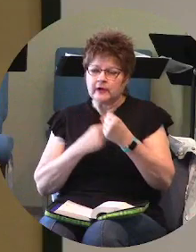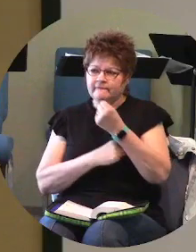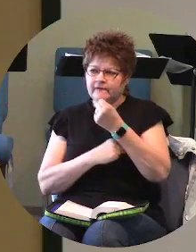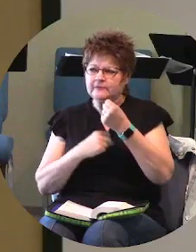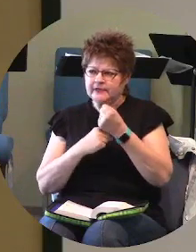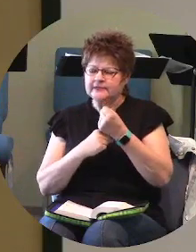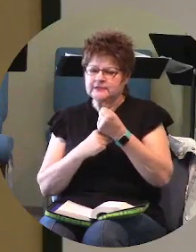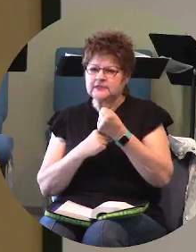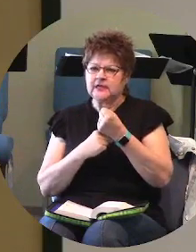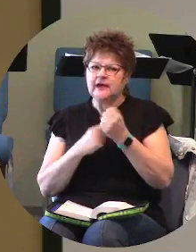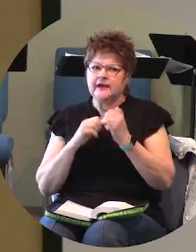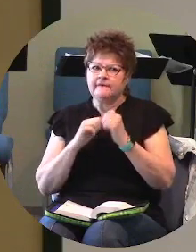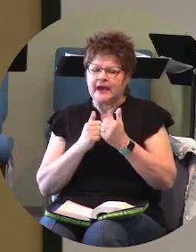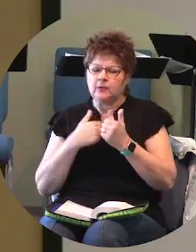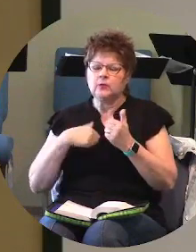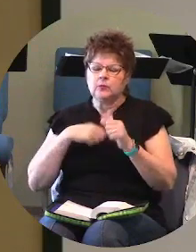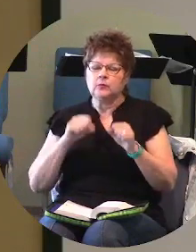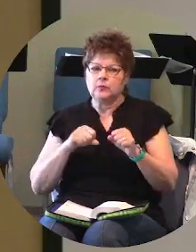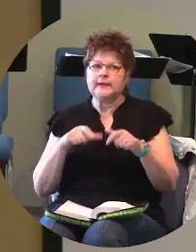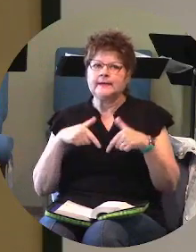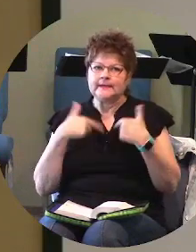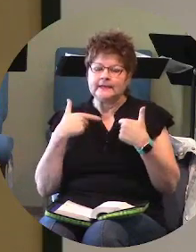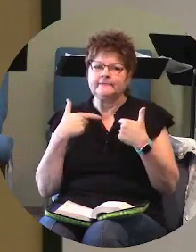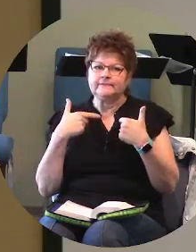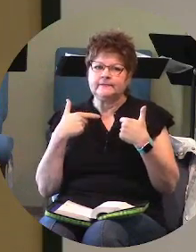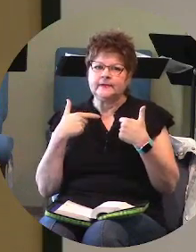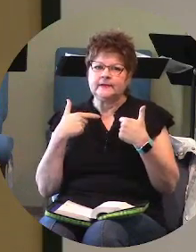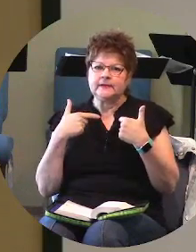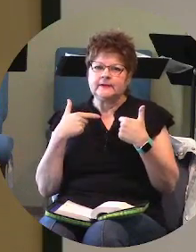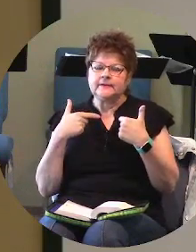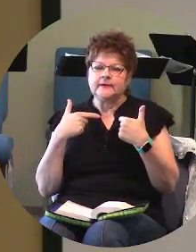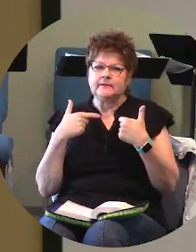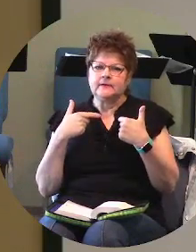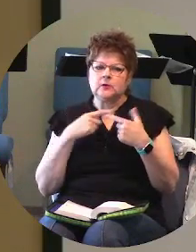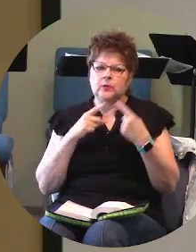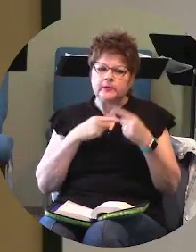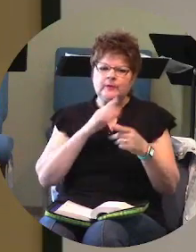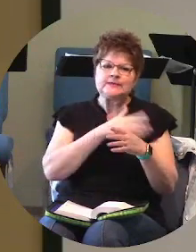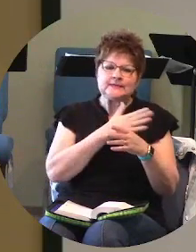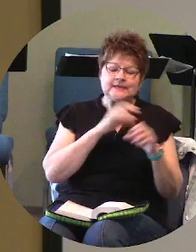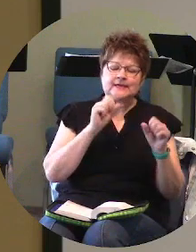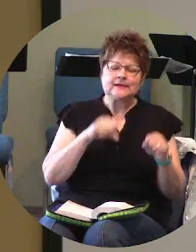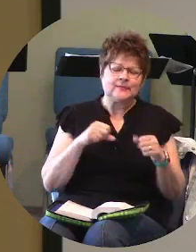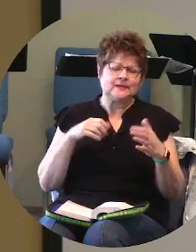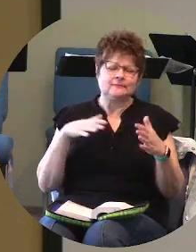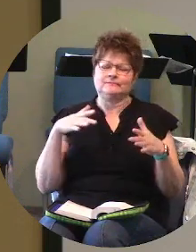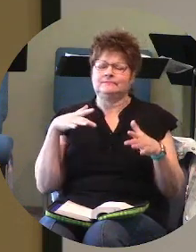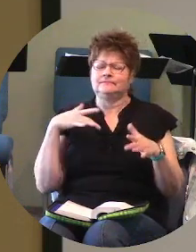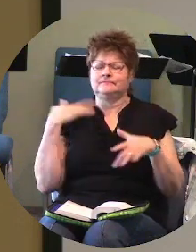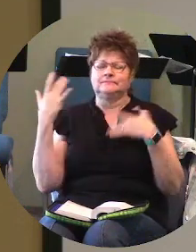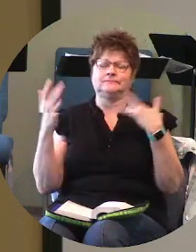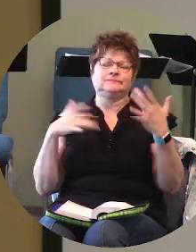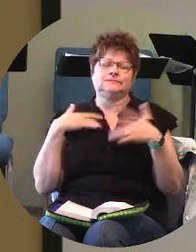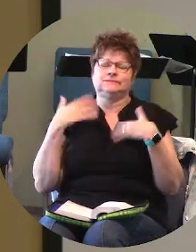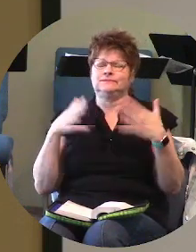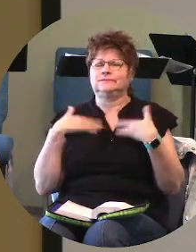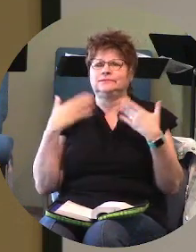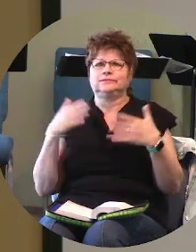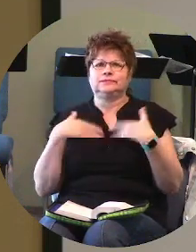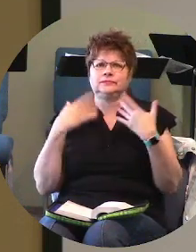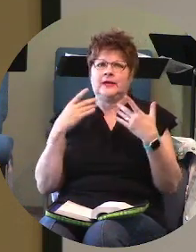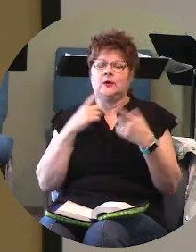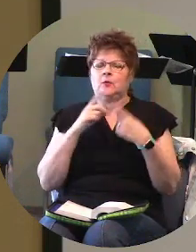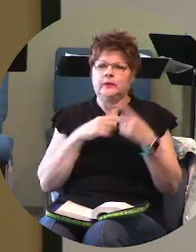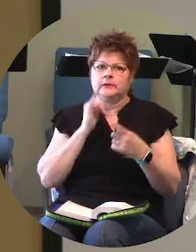on on how we can live our lives that saying it can be joyful when when we when we falter when when we fall that